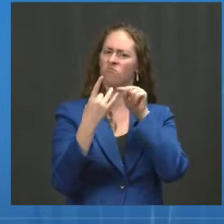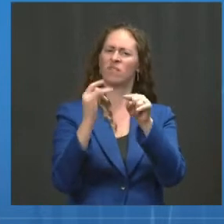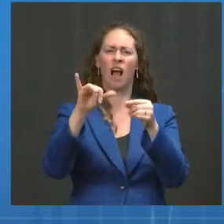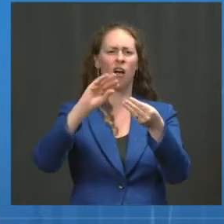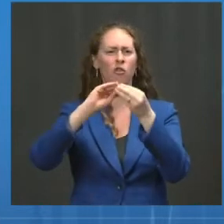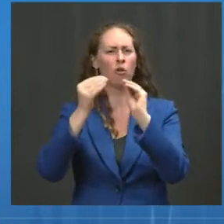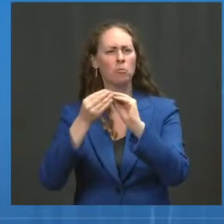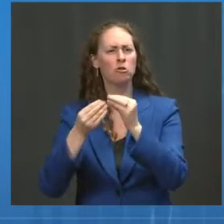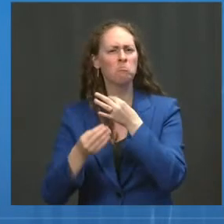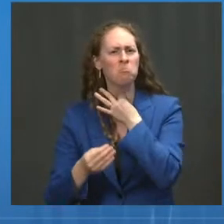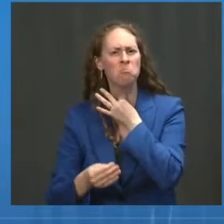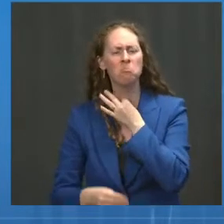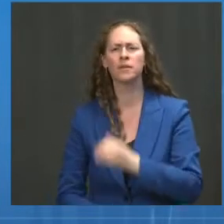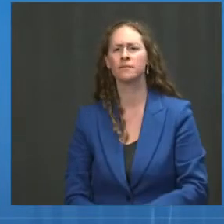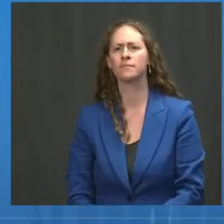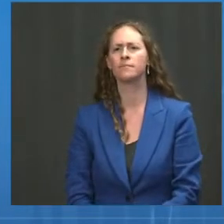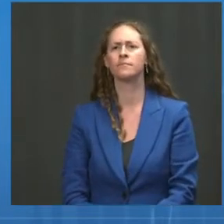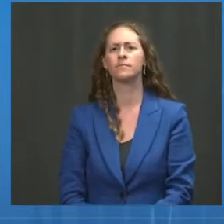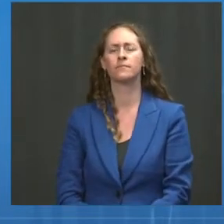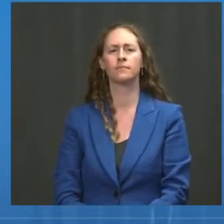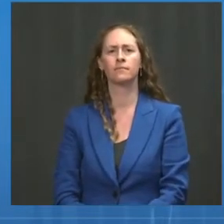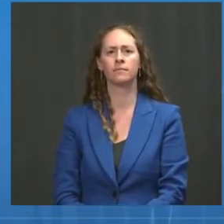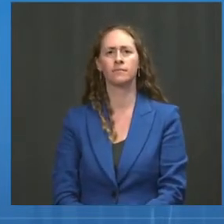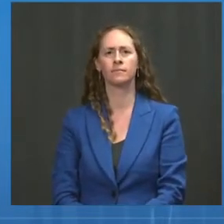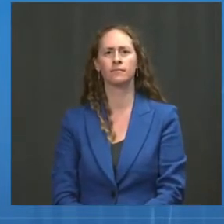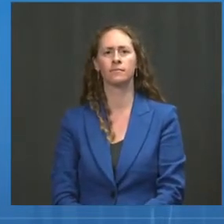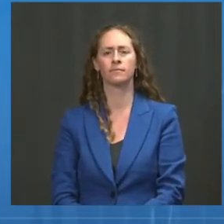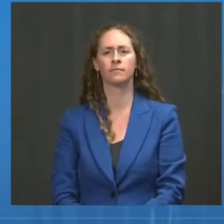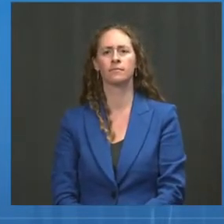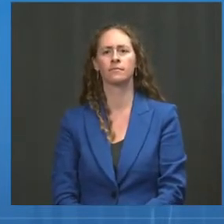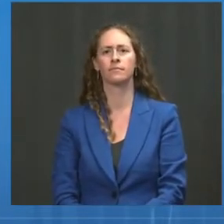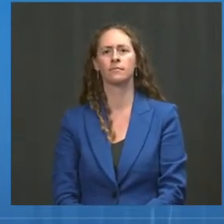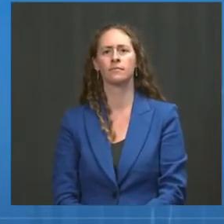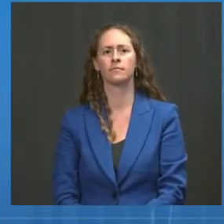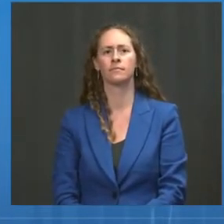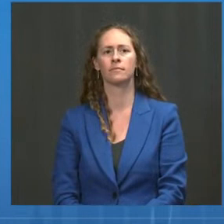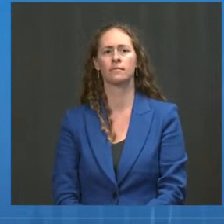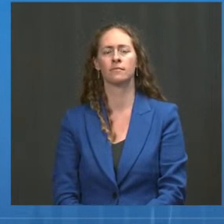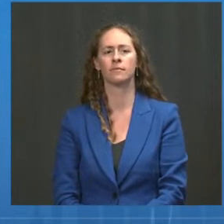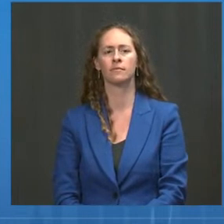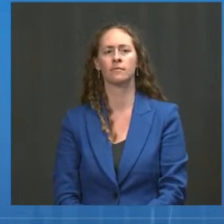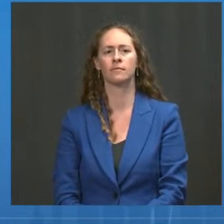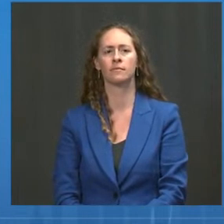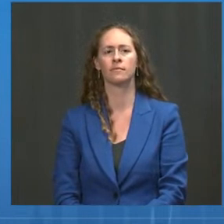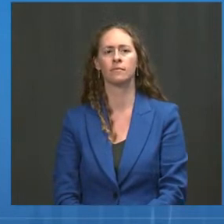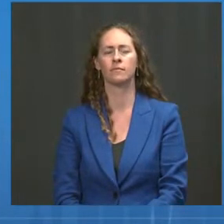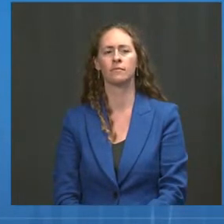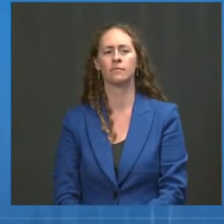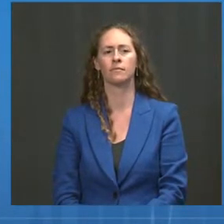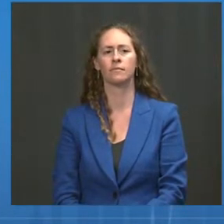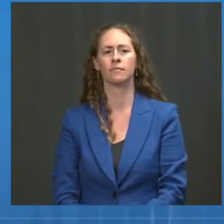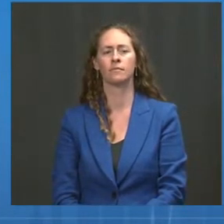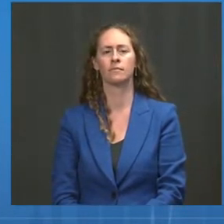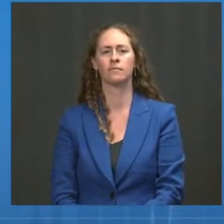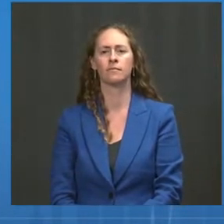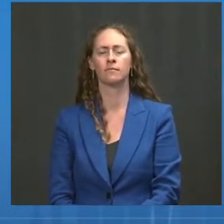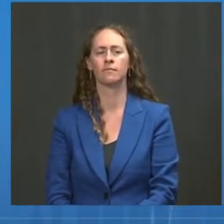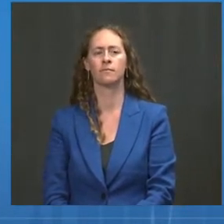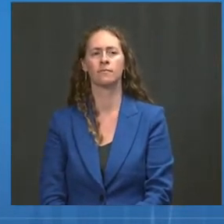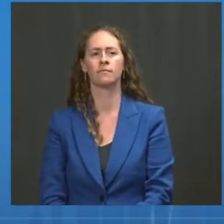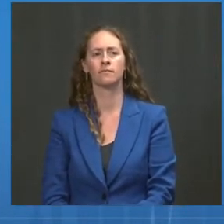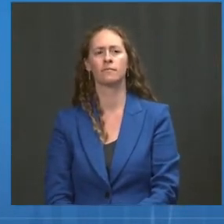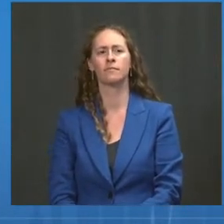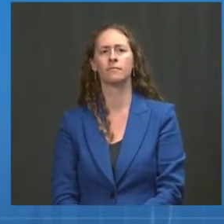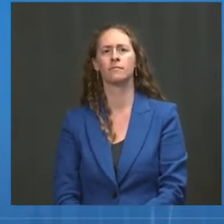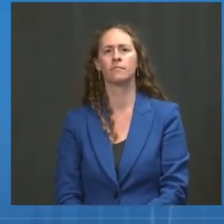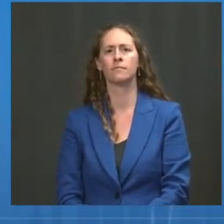or Dr. Fauci if you have anything to add? Sure. So thank you, Ouija, for that question. So let me talk